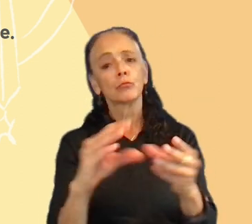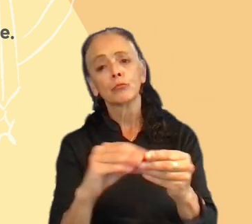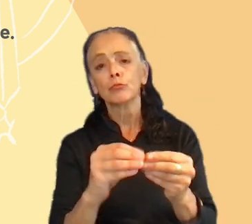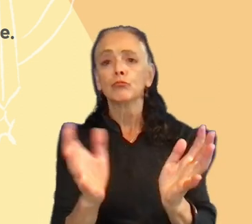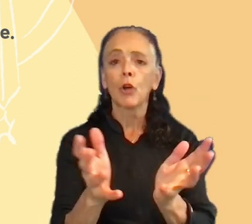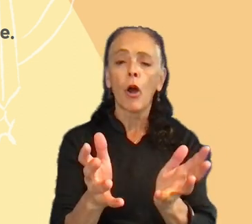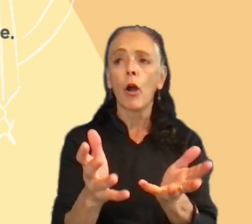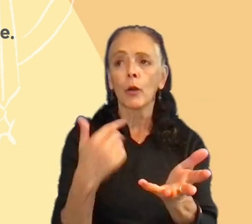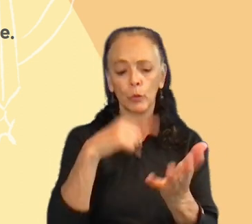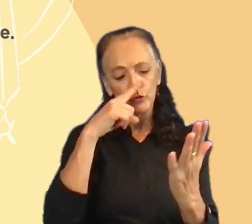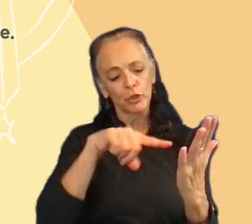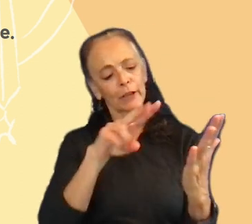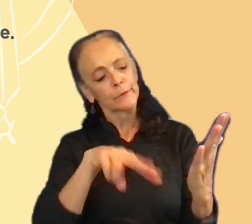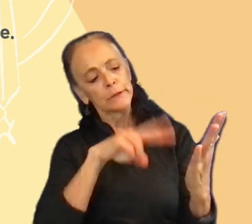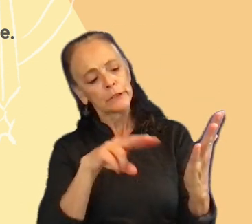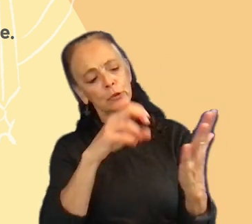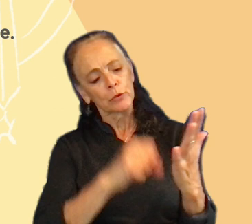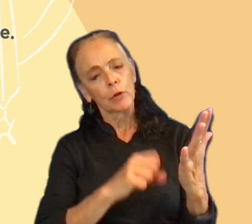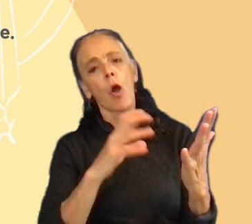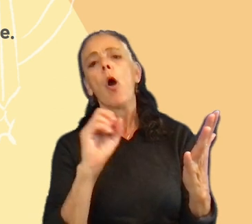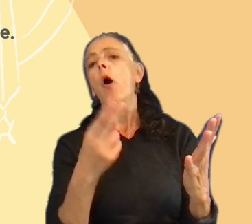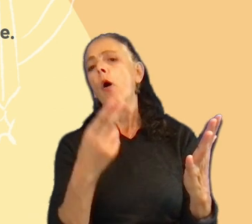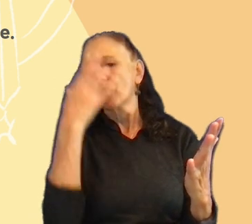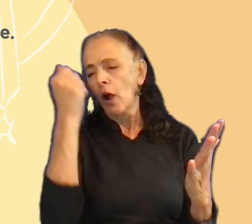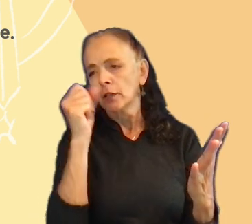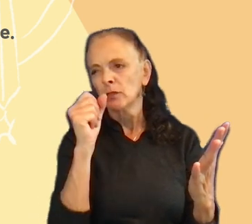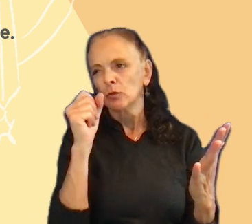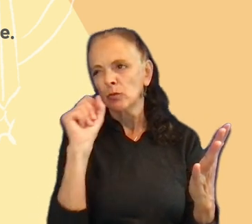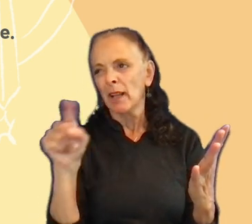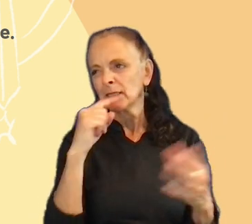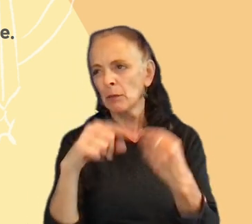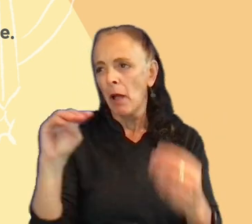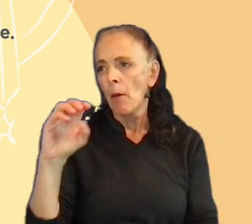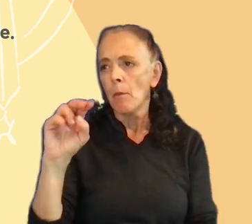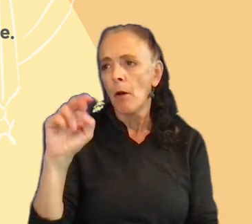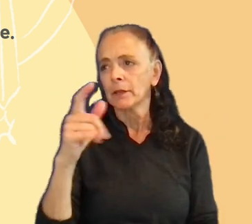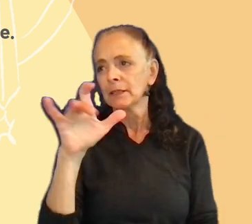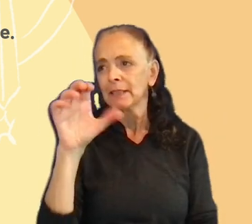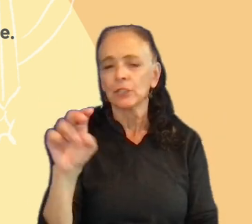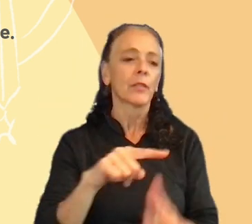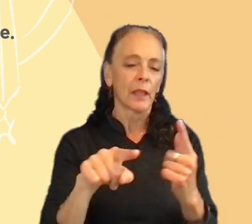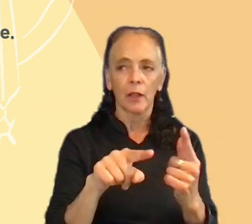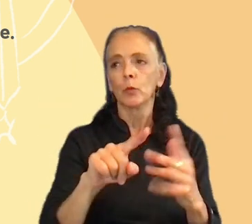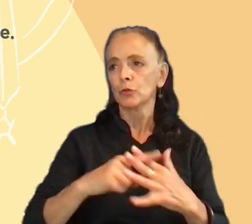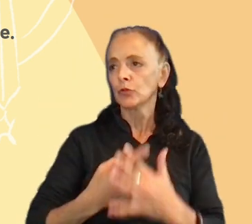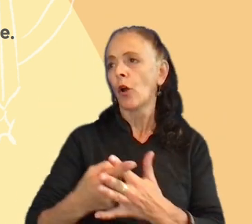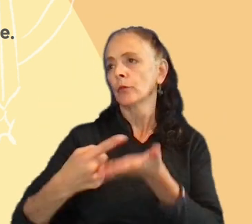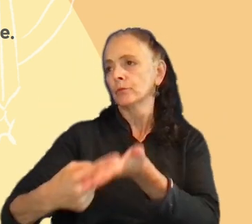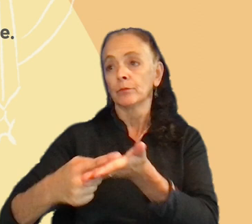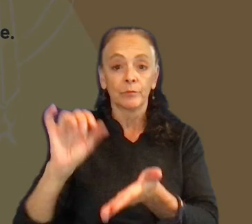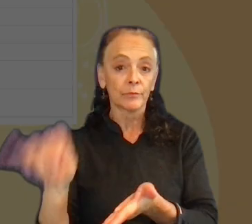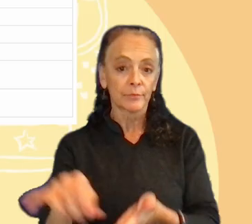would check this script and say, okay, we forgot to ask about monetization. And then, we start some questions or conversation about it.